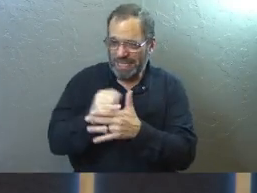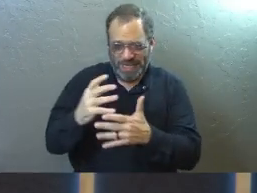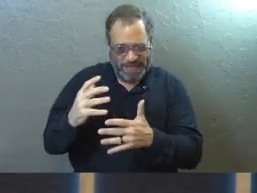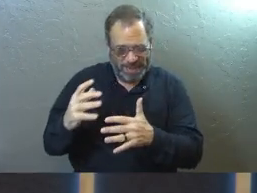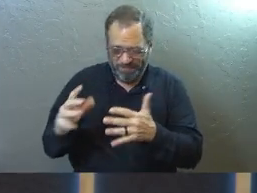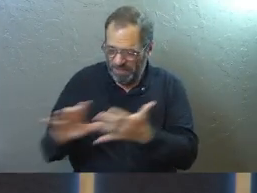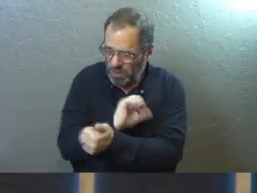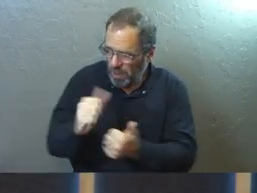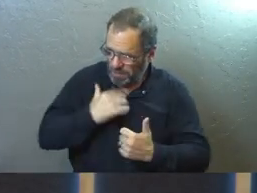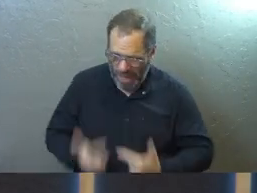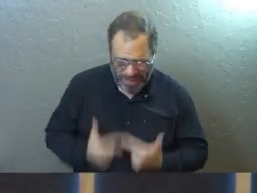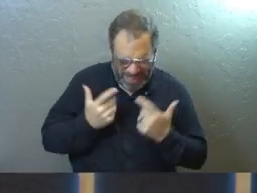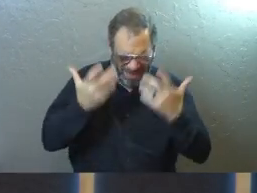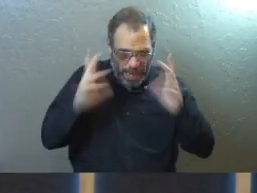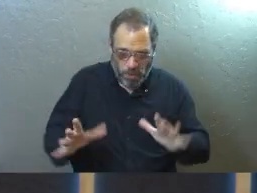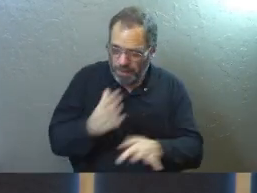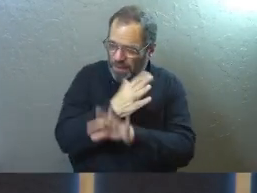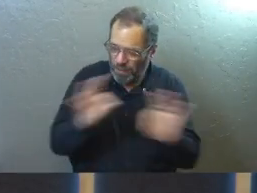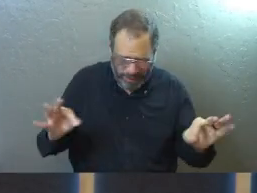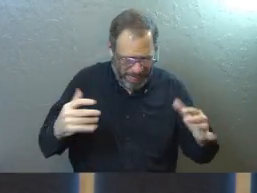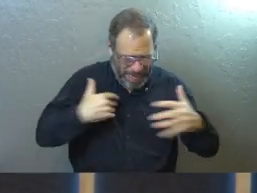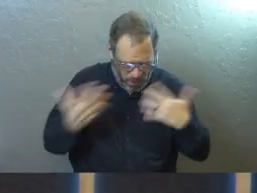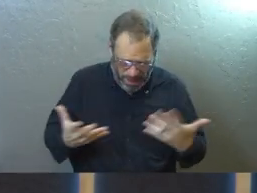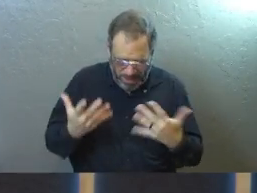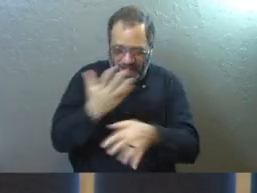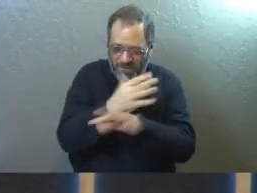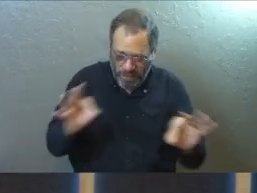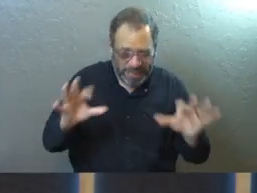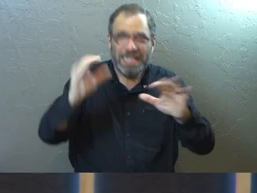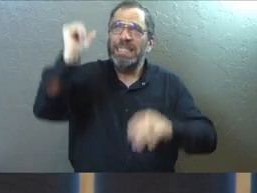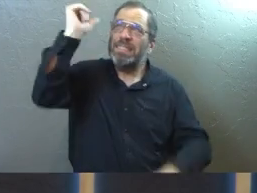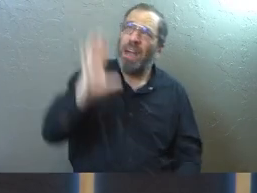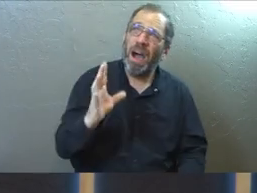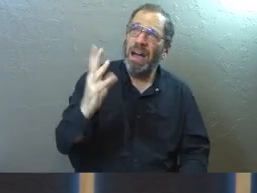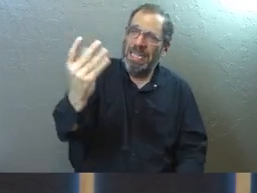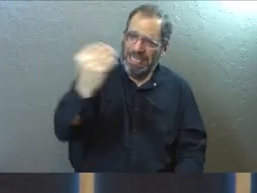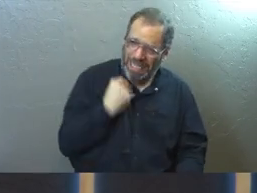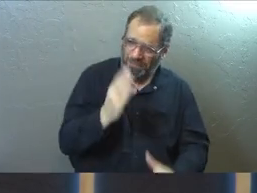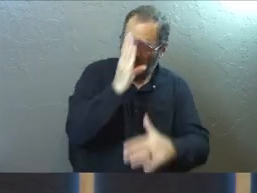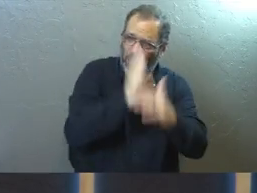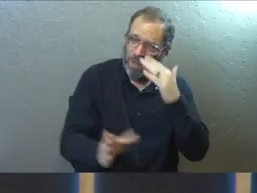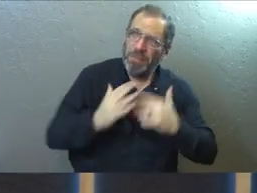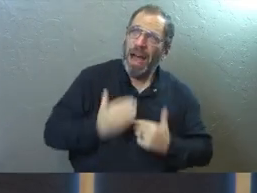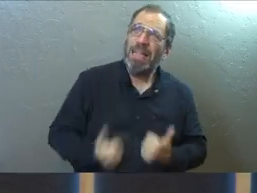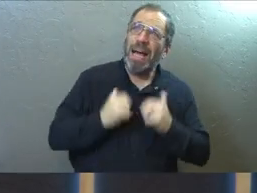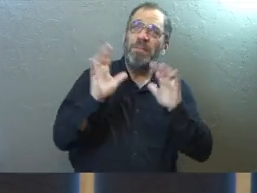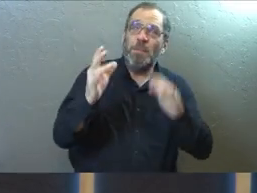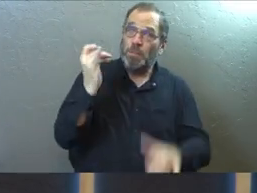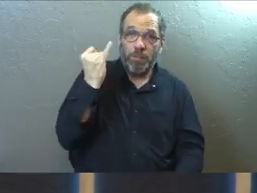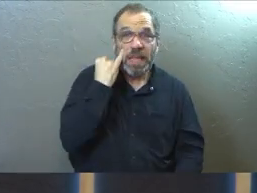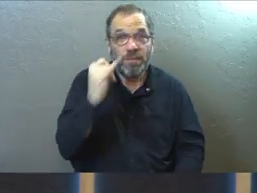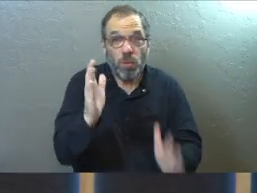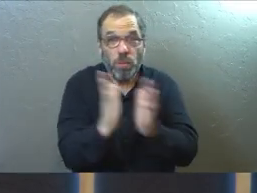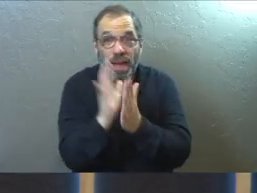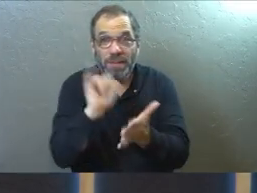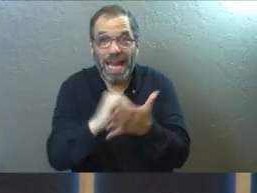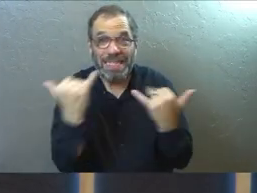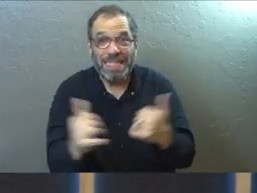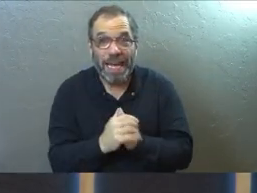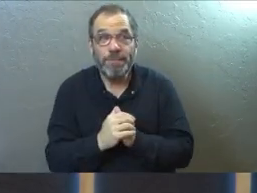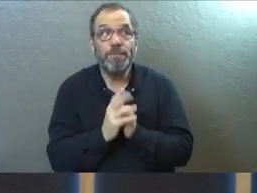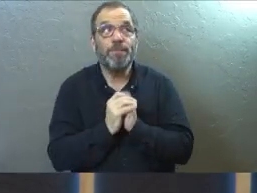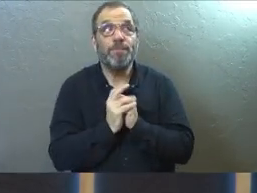keeps bringing destruction. I want to be free of I want to be set free of it. Oh, God, bring humility into my life. If that's your prayer today,